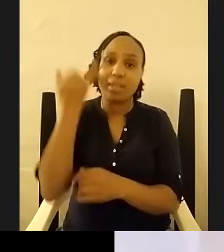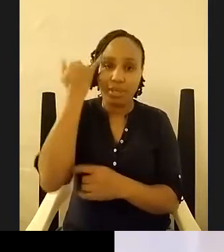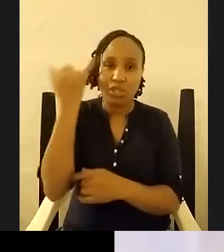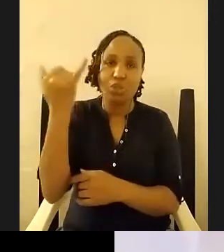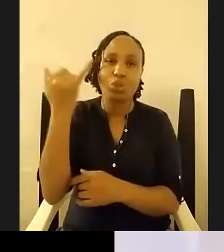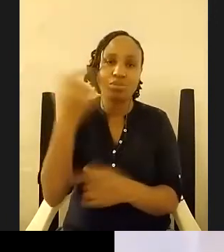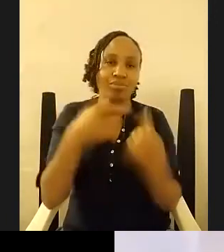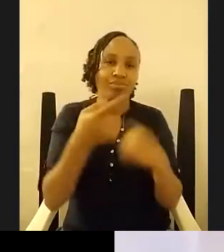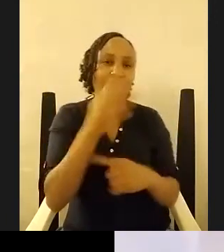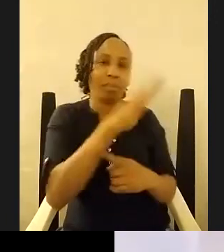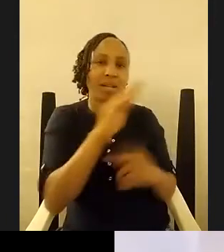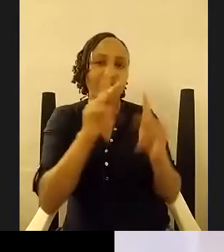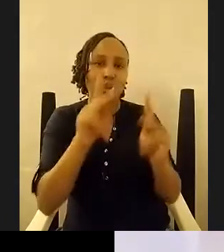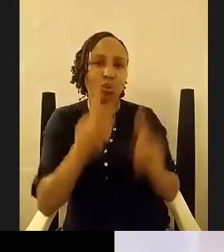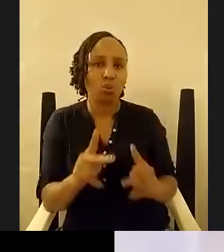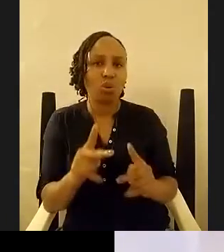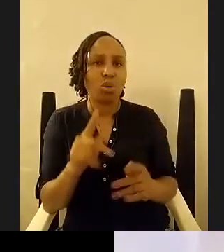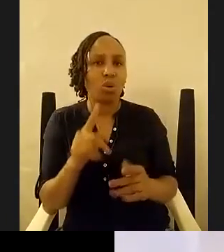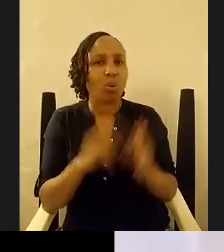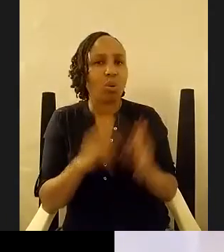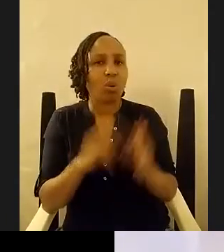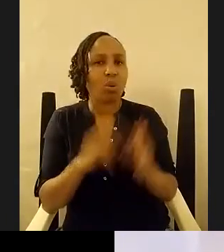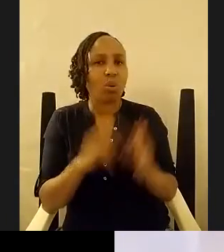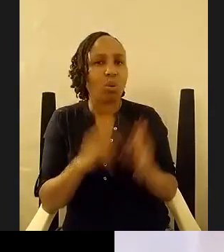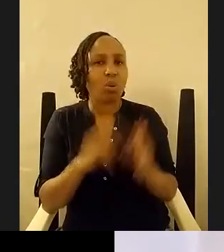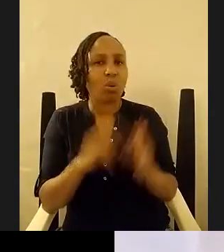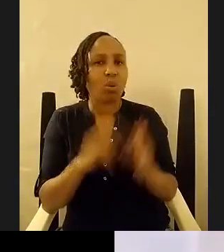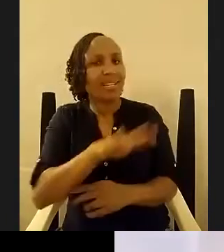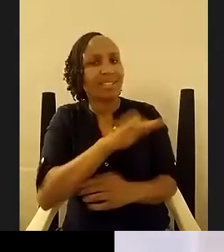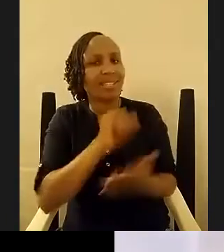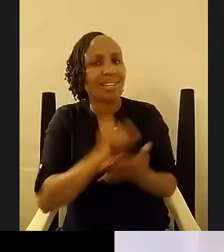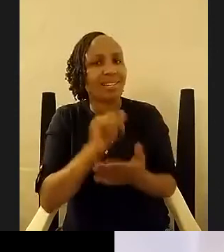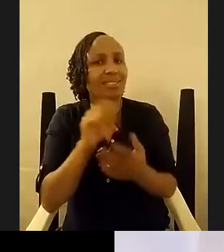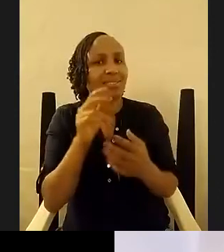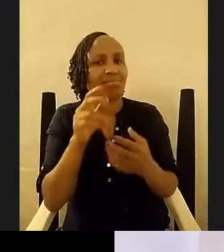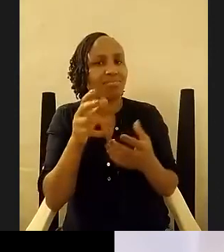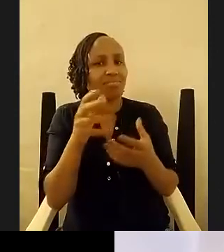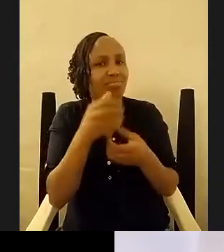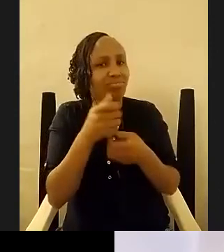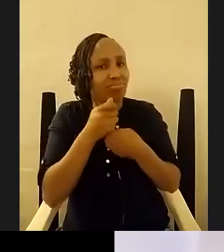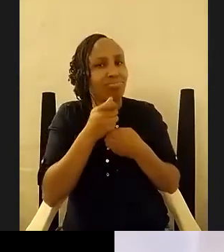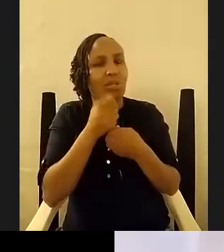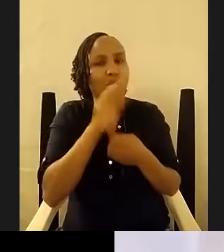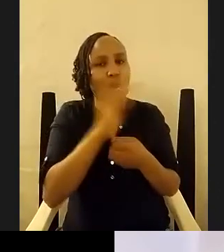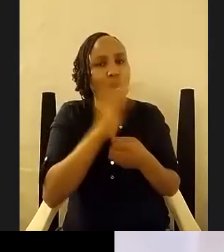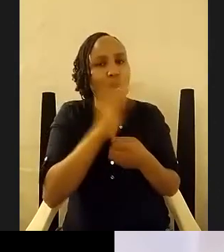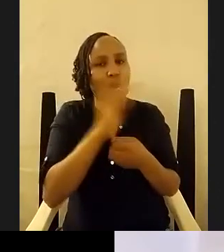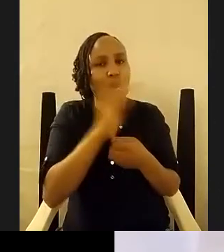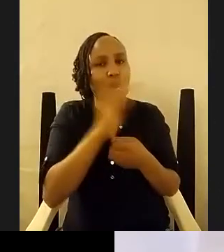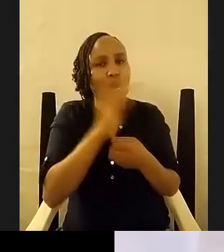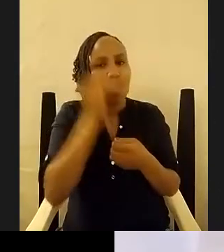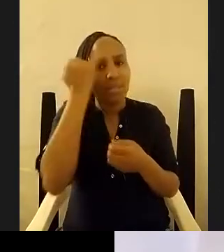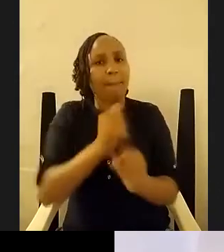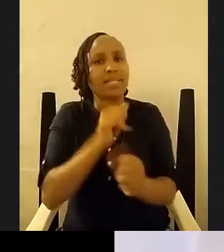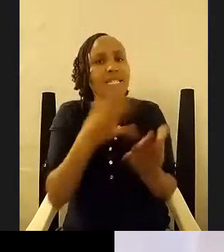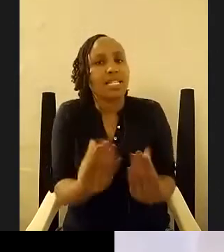about that place that draws your imagination there and that makes it easy for a story to either start to continue